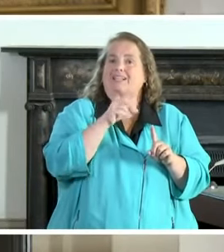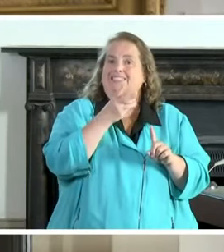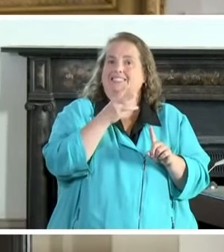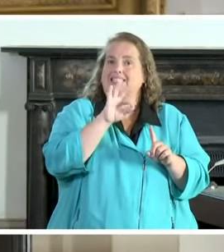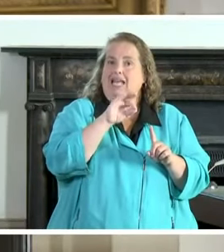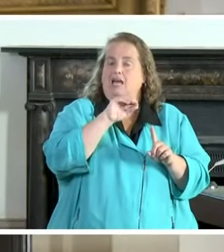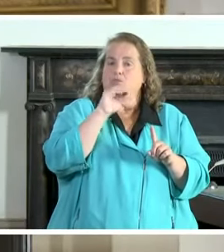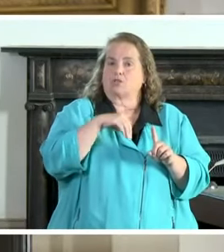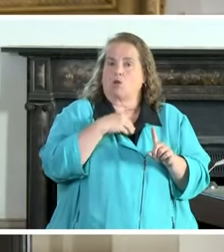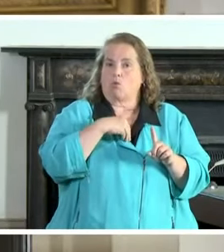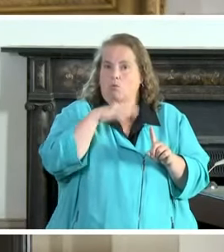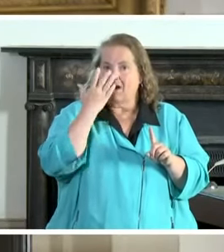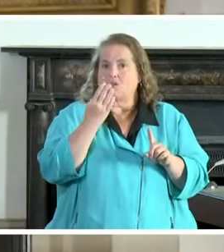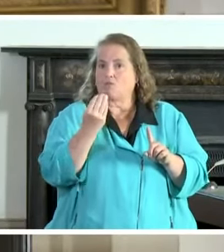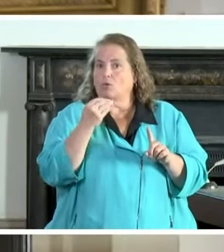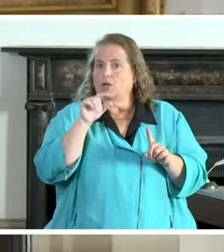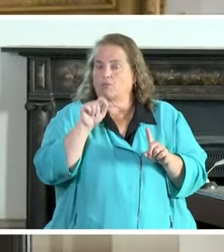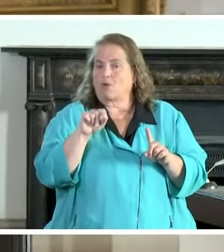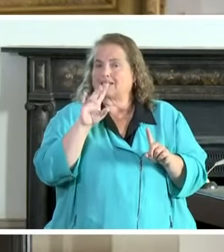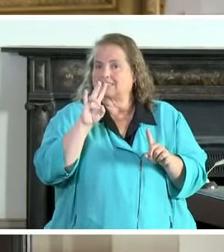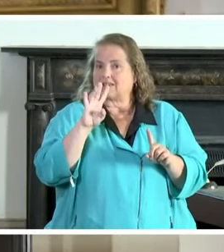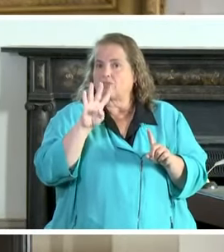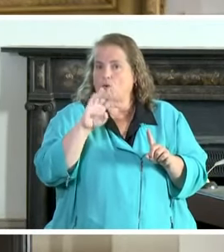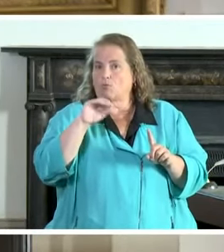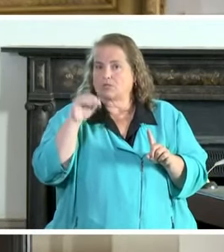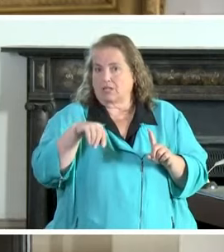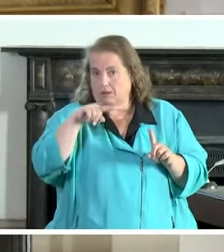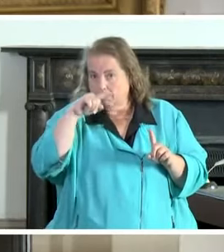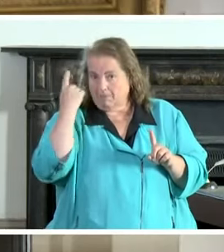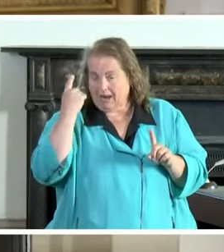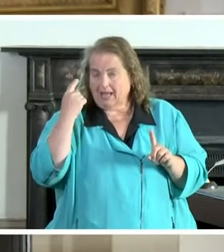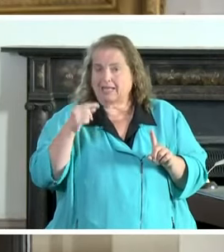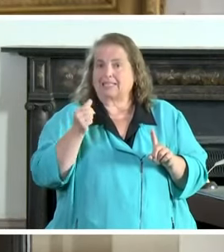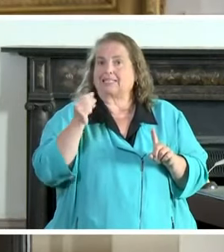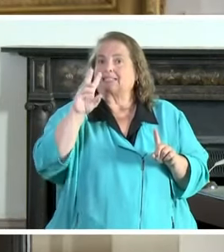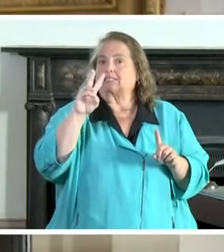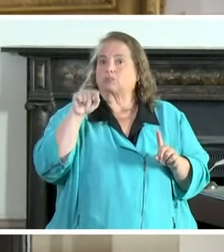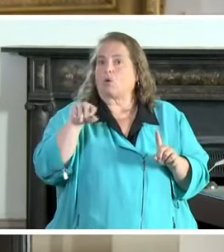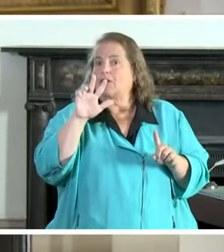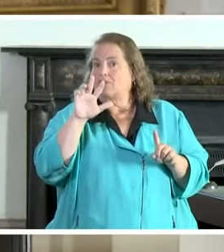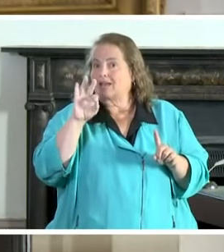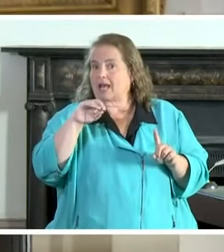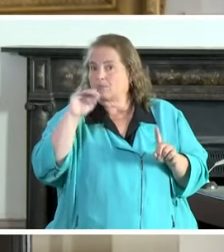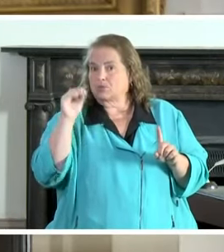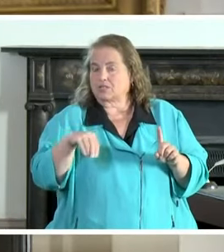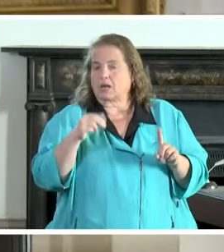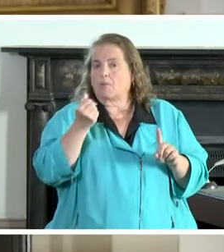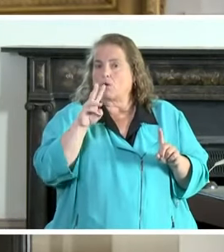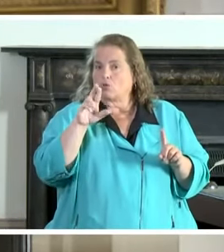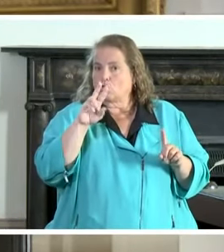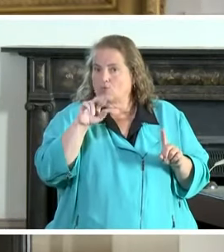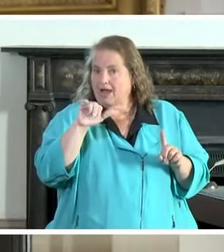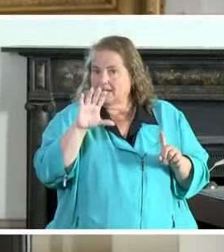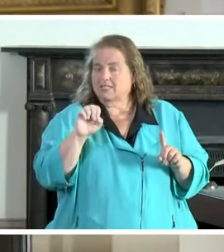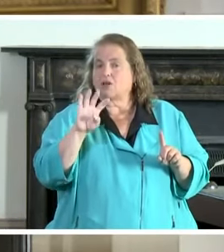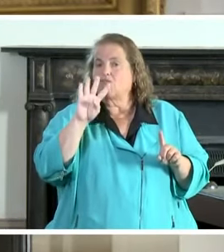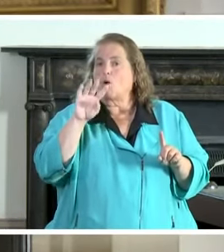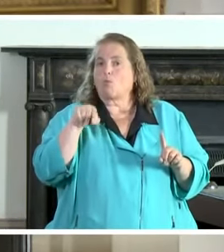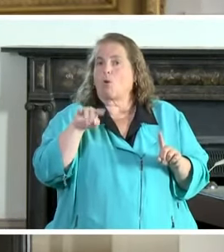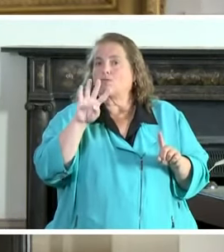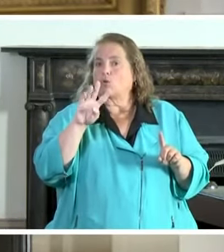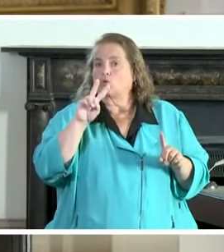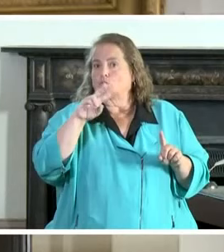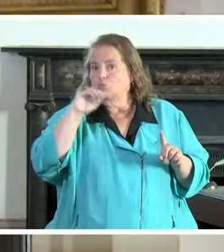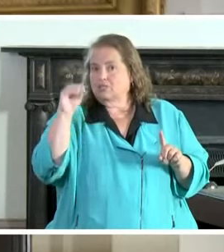percent white 14.74 black 6.39 percent multiracial 4.42